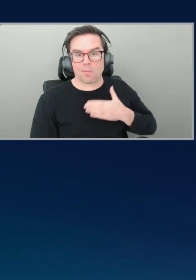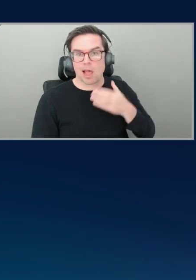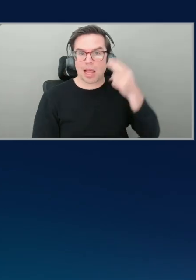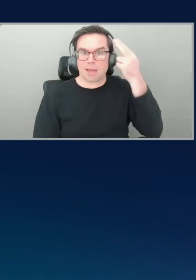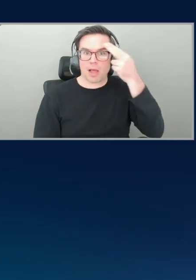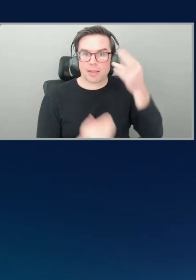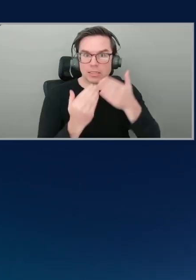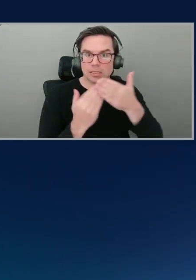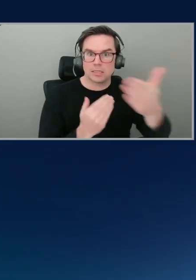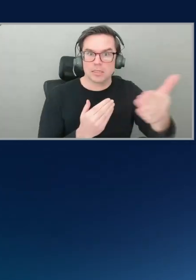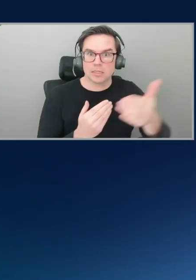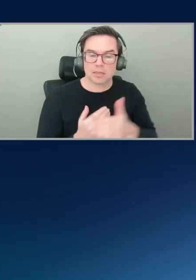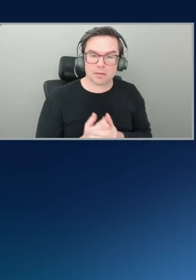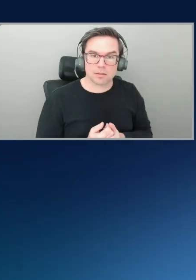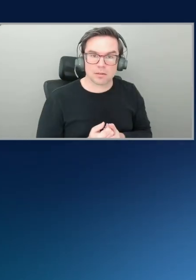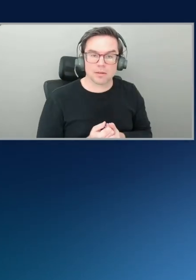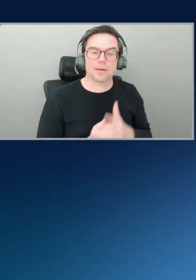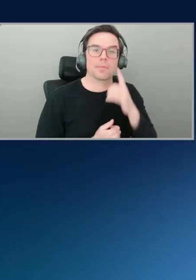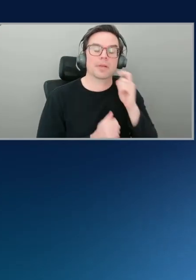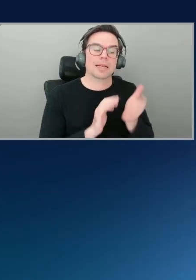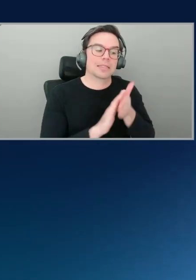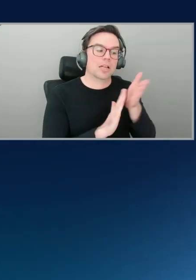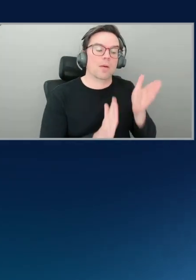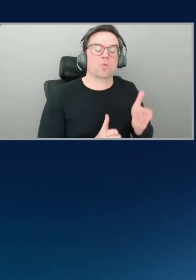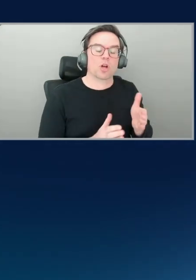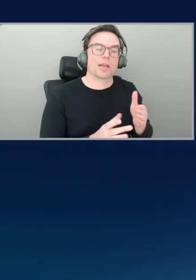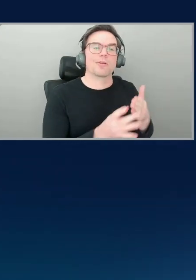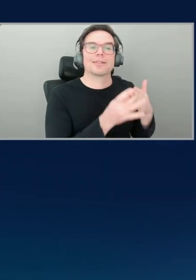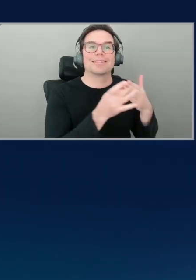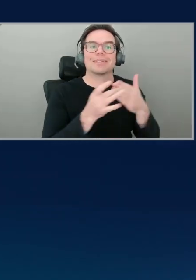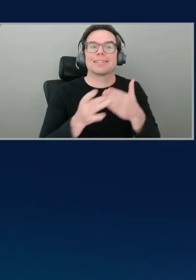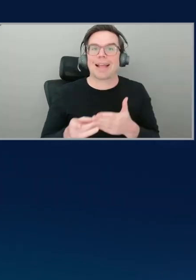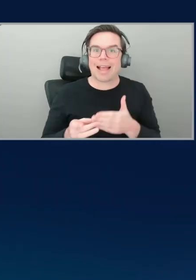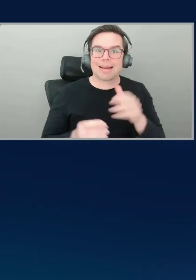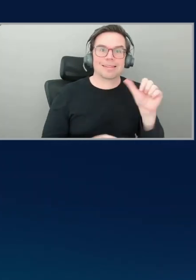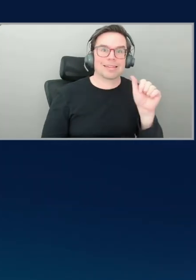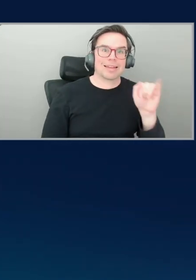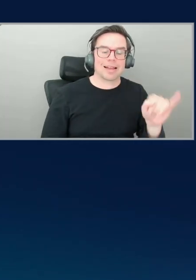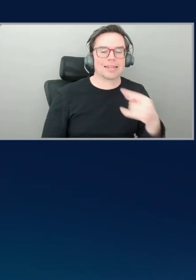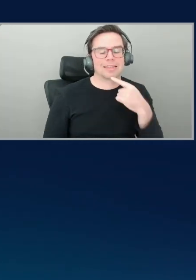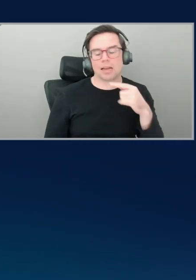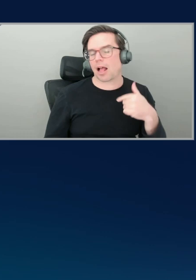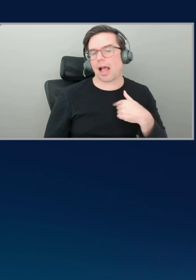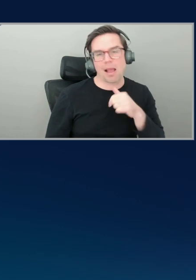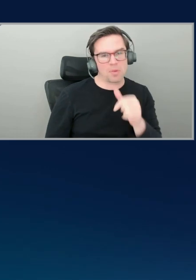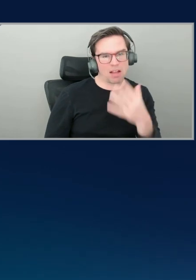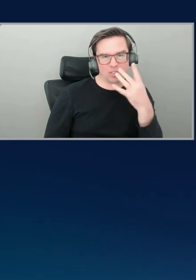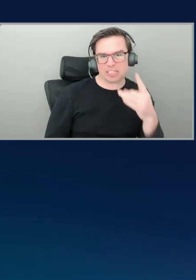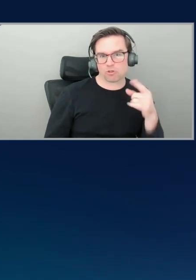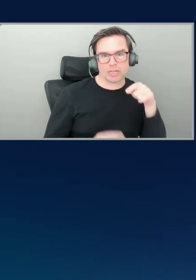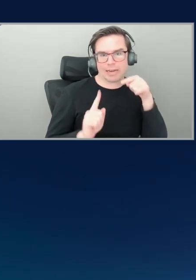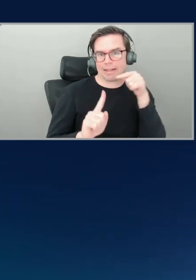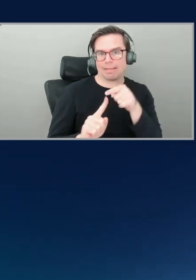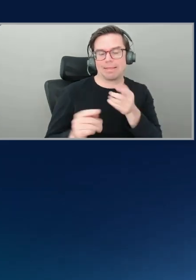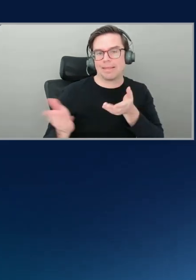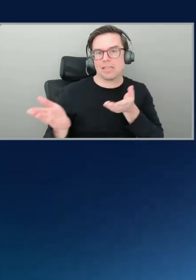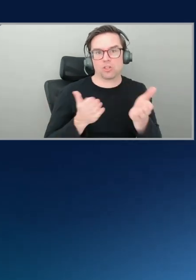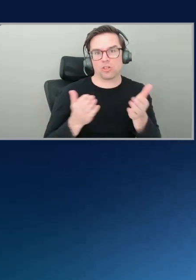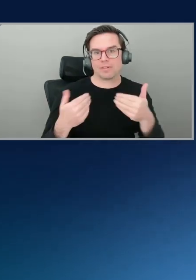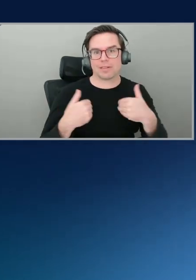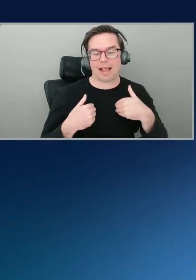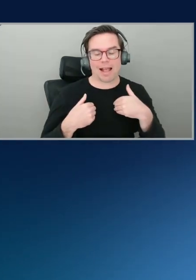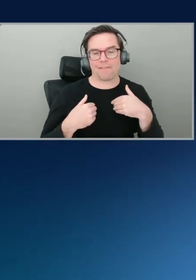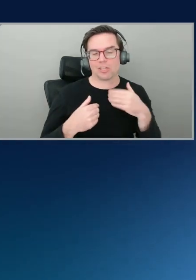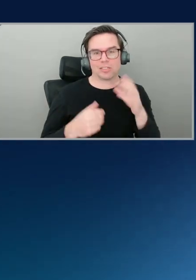pointed it in the right direction and said, I'm not as interested in this service having an anomaly, I think this might be a red herring, it's actually this. Go look in this